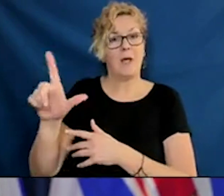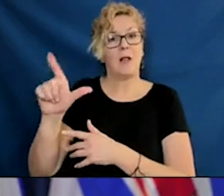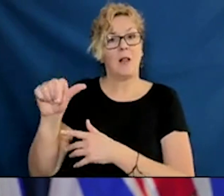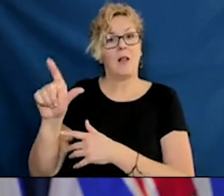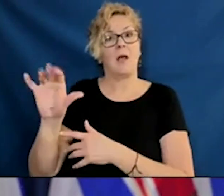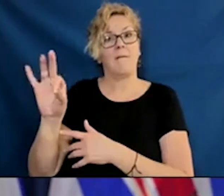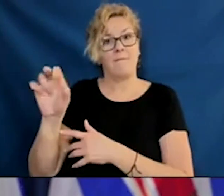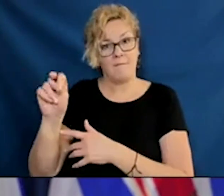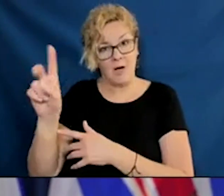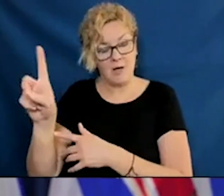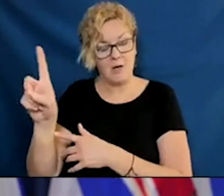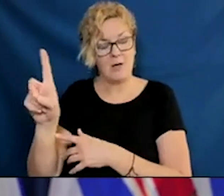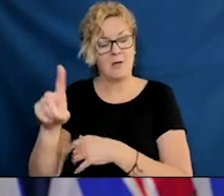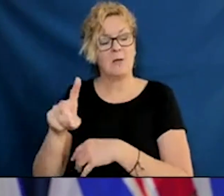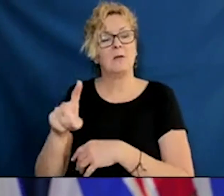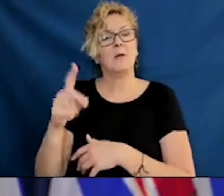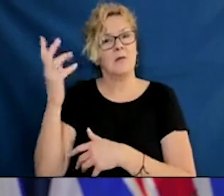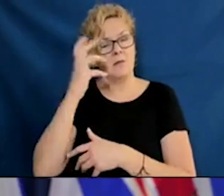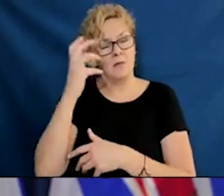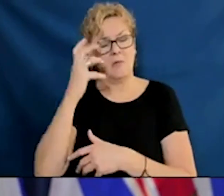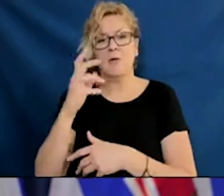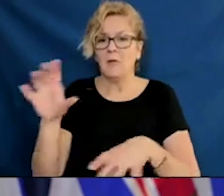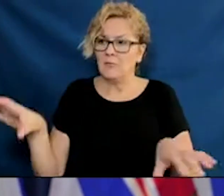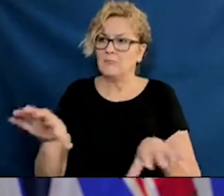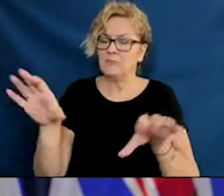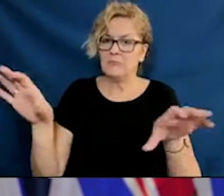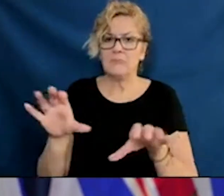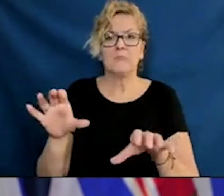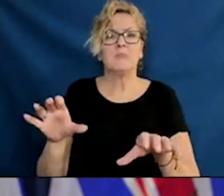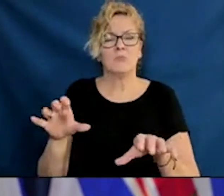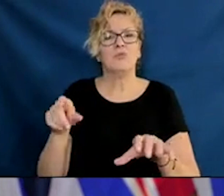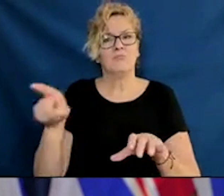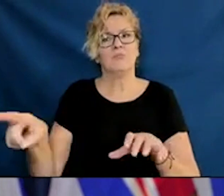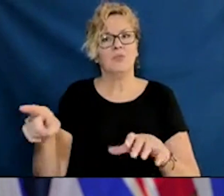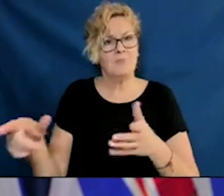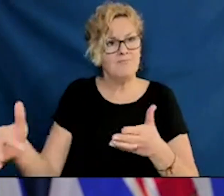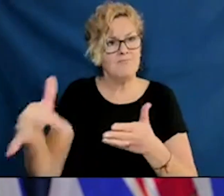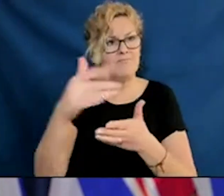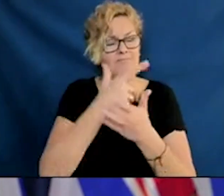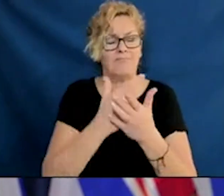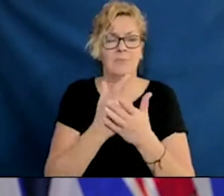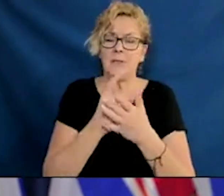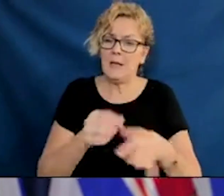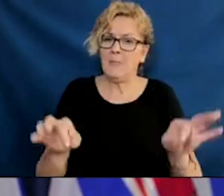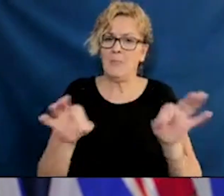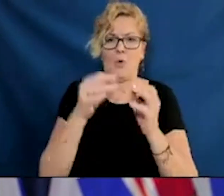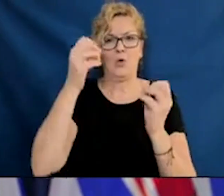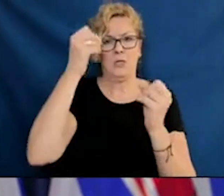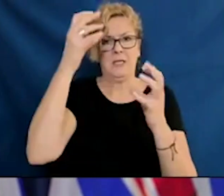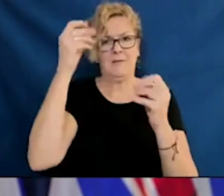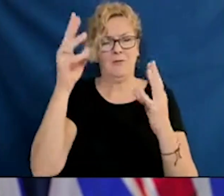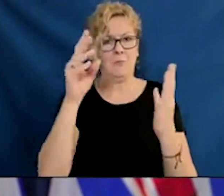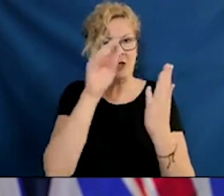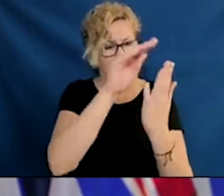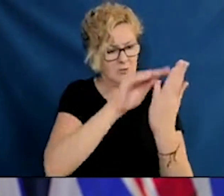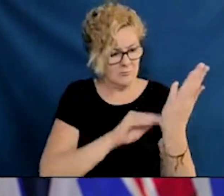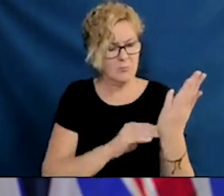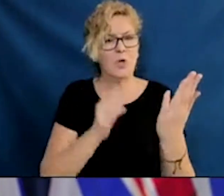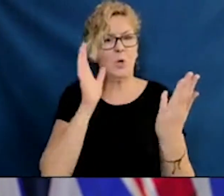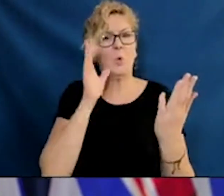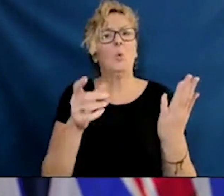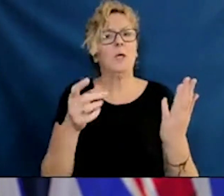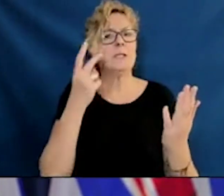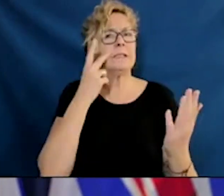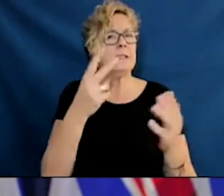report on racism against indigenous people in our healthcare system. So we'll have the details on that soon in terms of